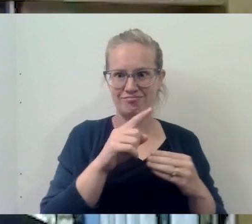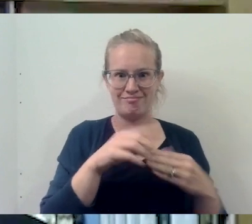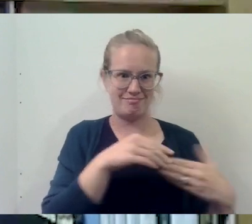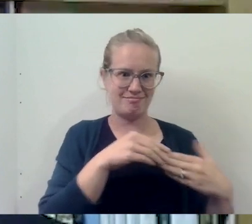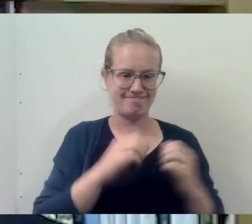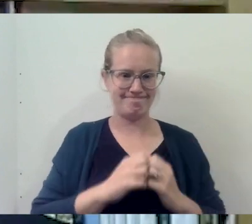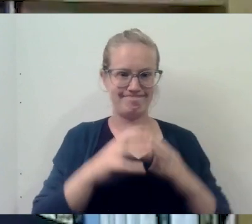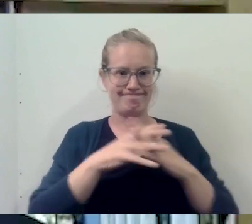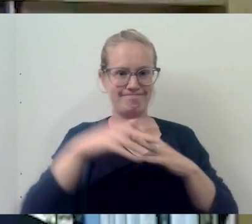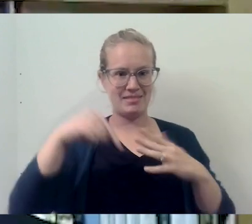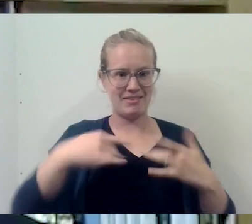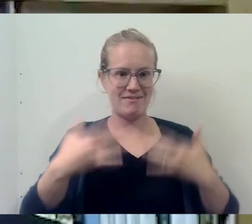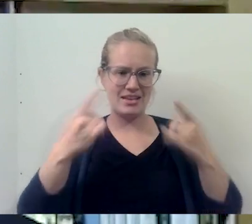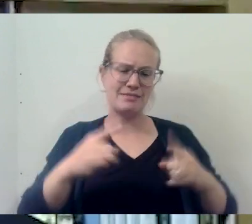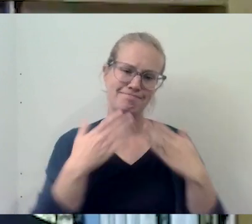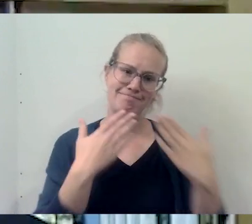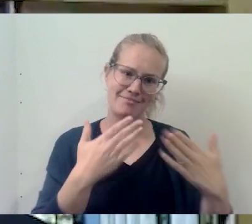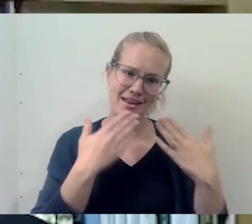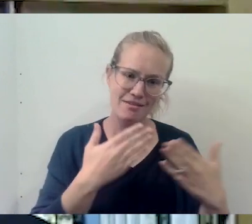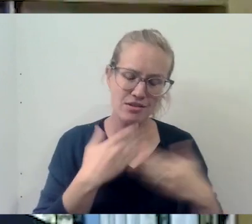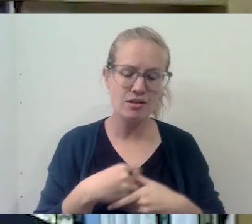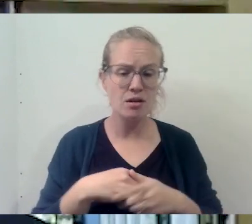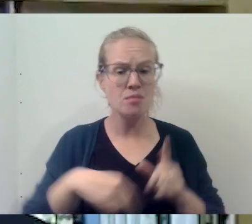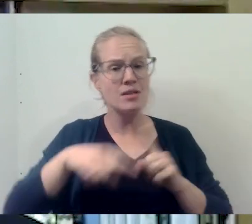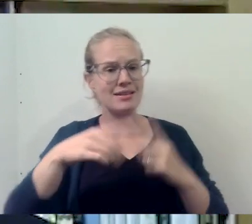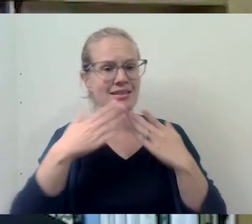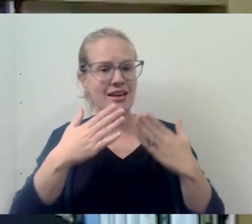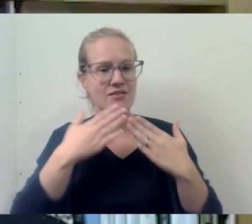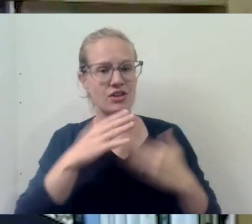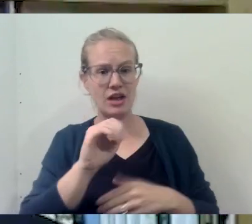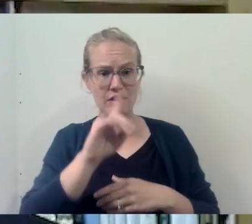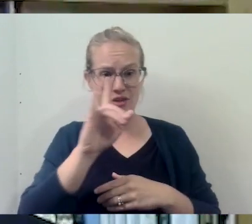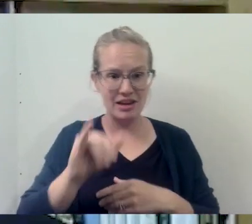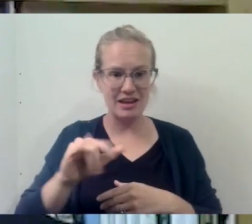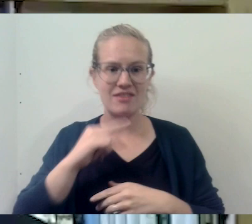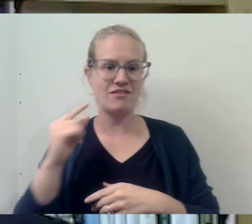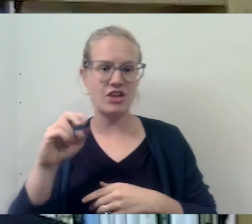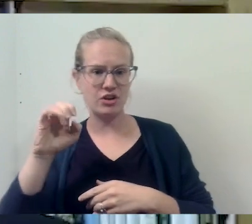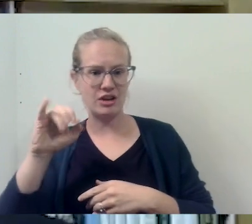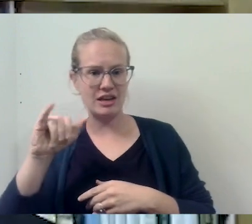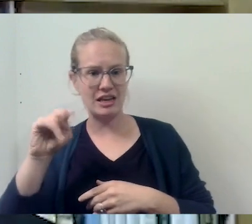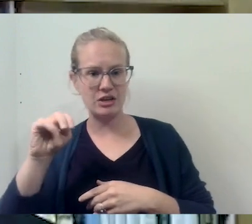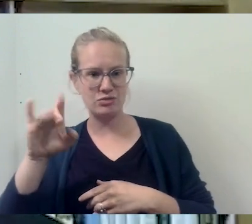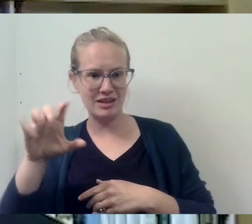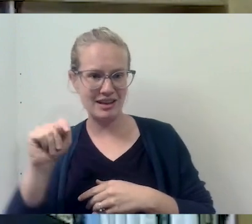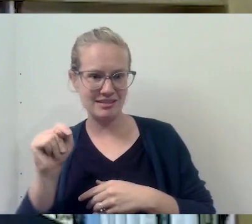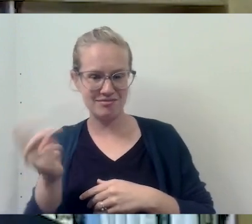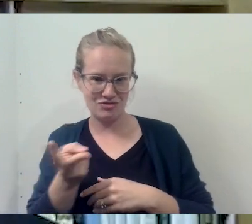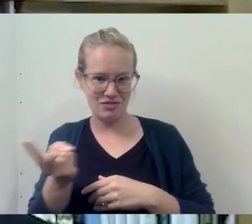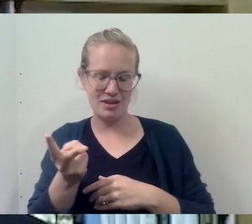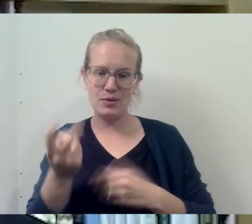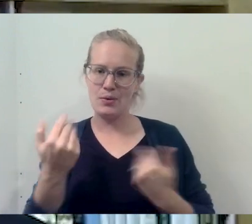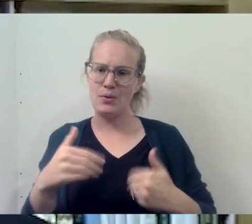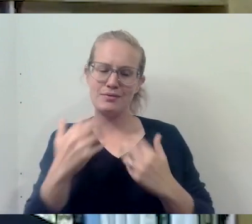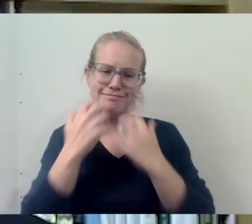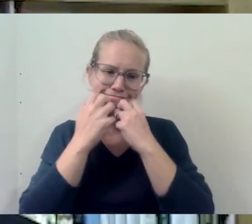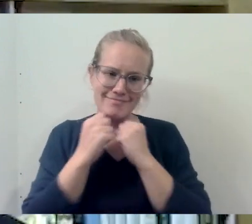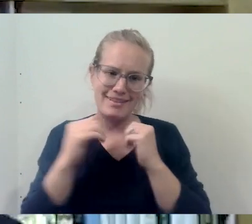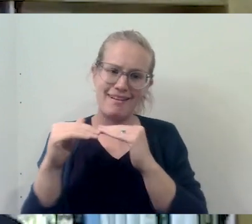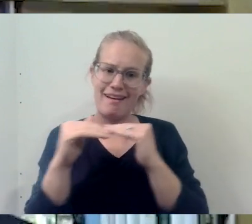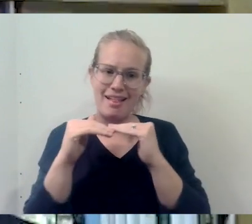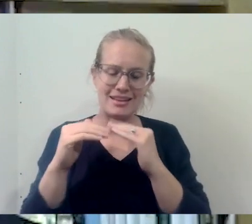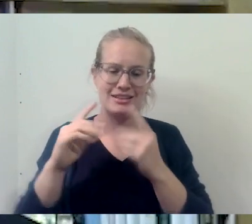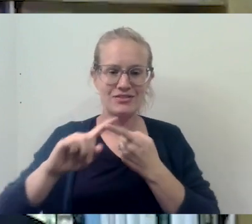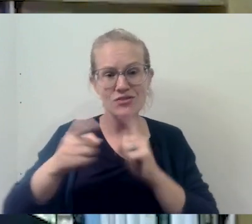together. Very, very grateful. And I'm very grateful to both Anthony and Father Innocent as they're both such dear colleagues